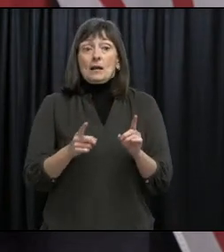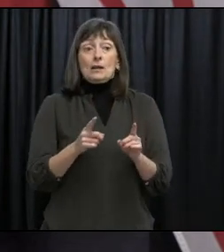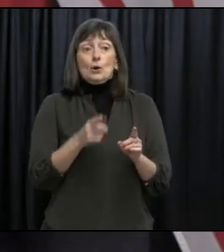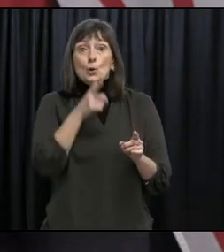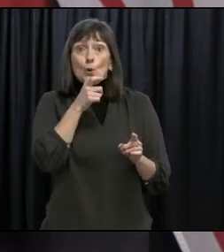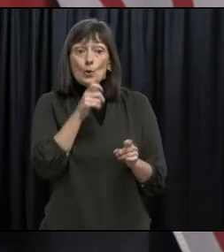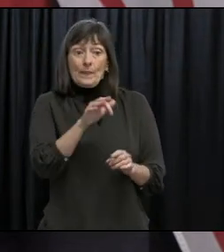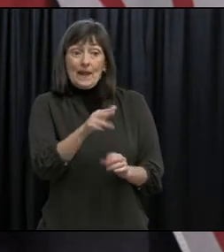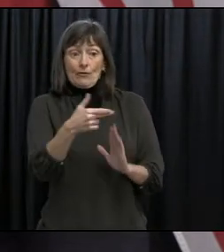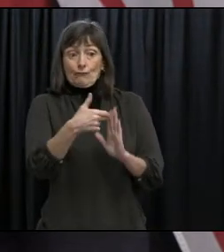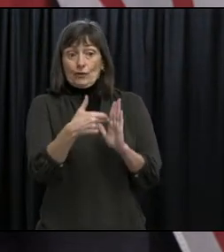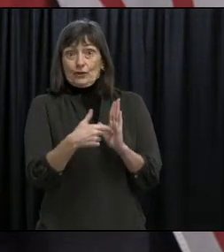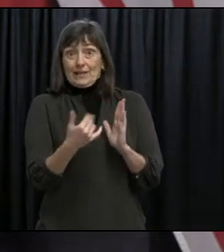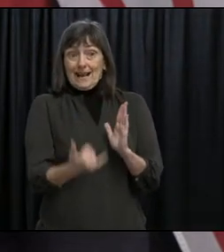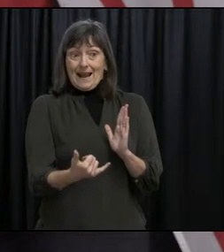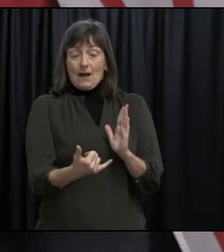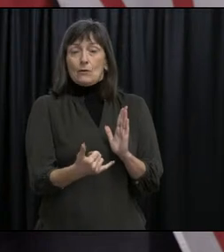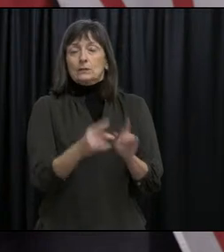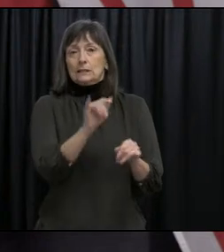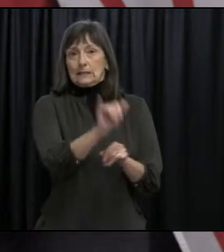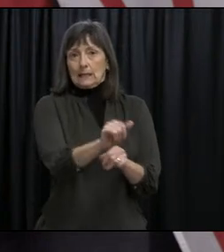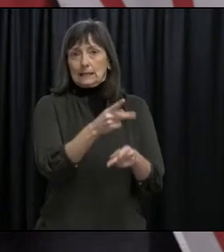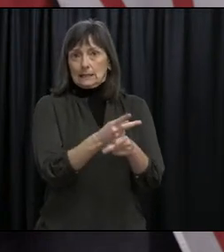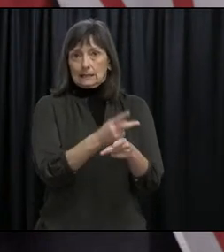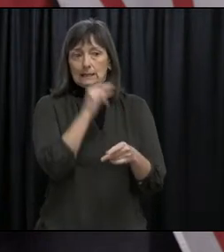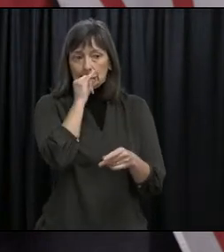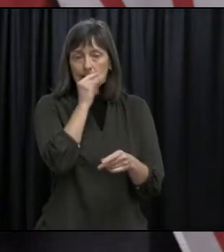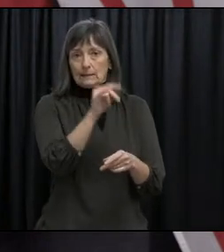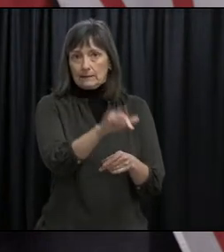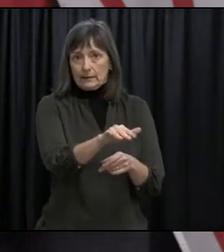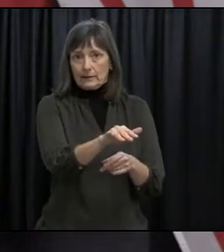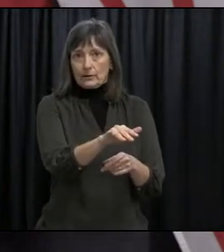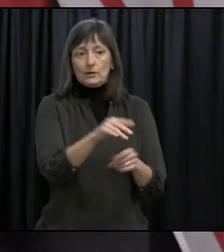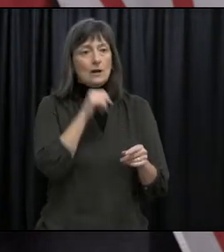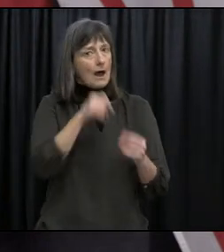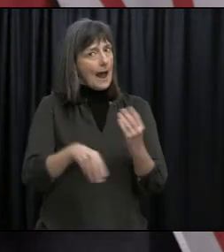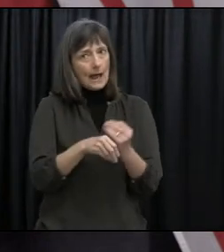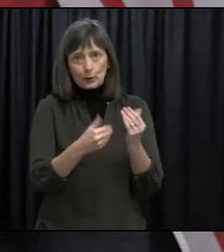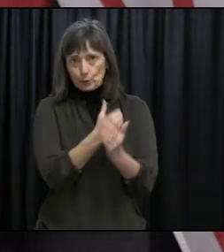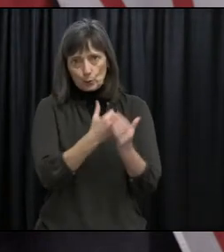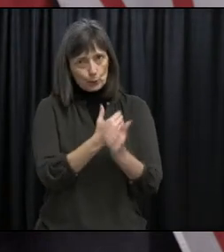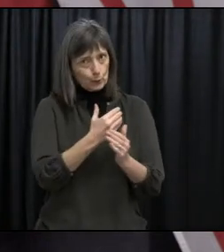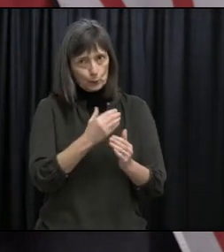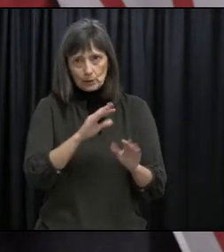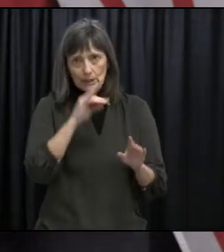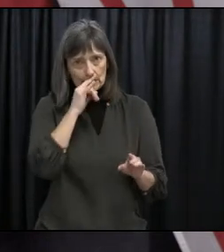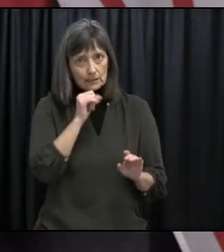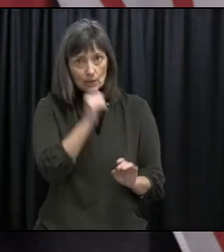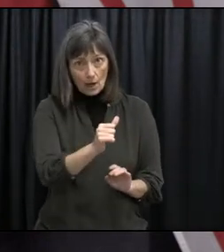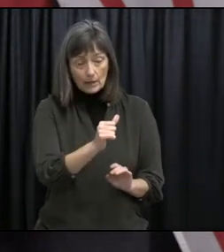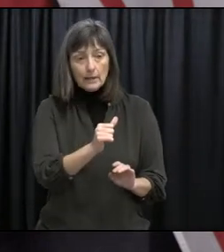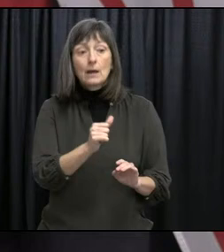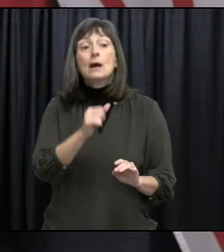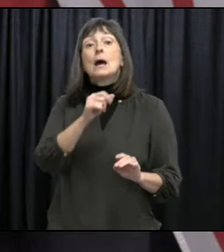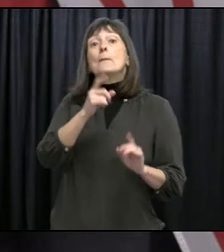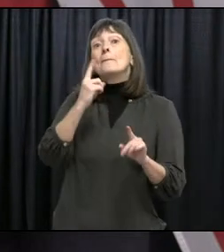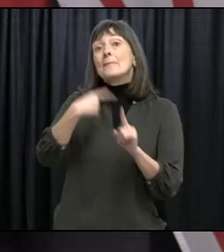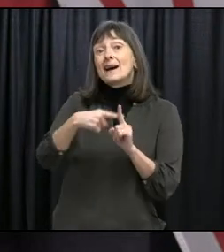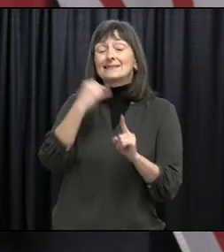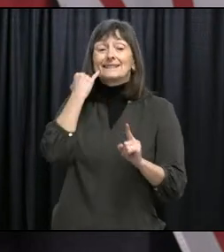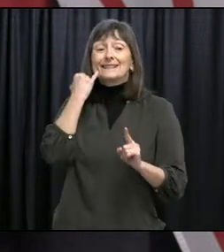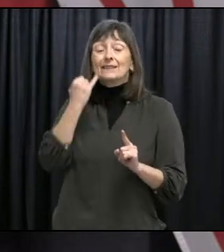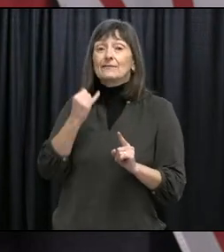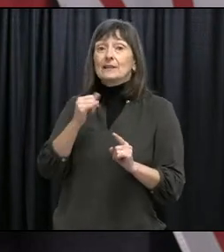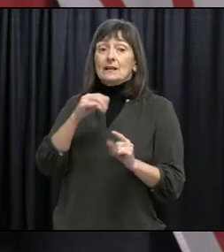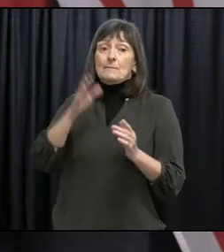required to leave their home and report to their place of work. We believe that this will lessen attendance while